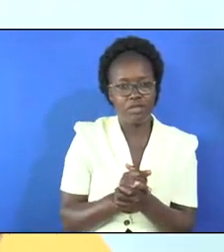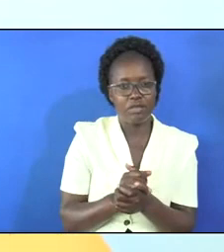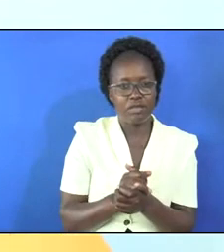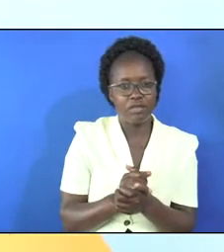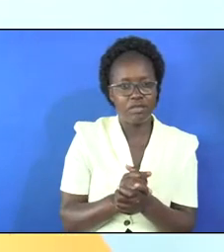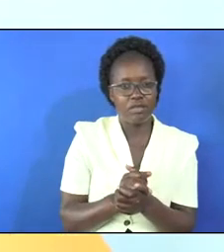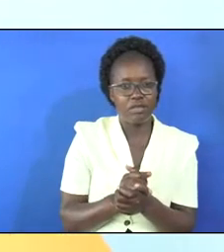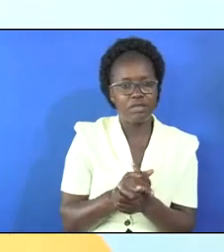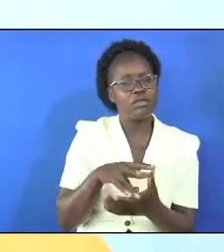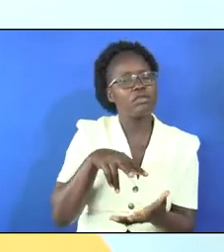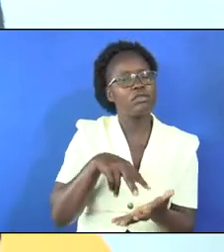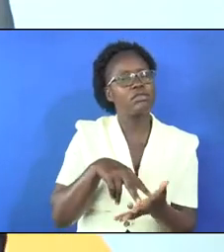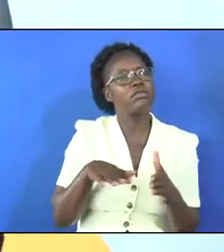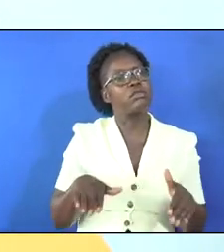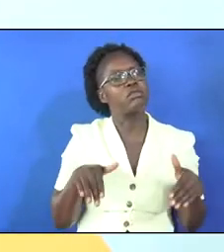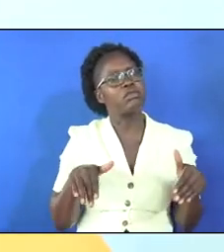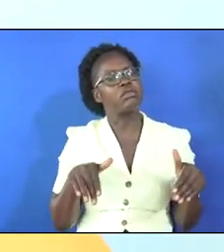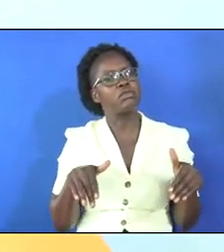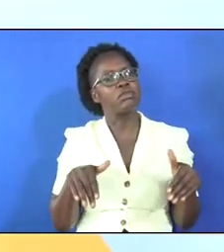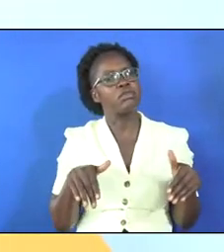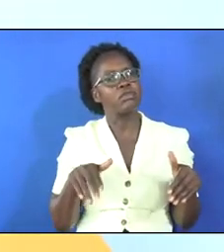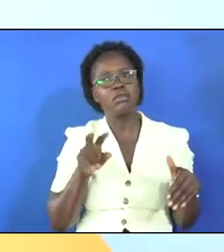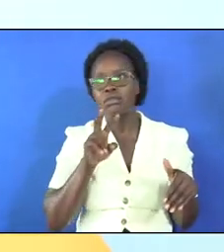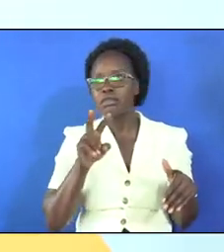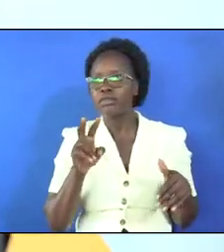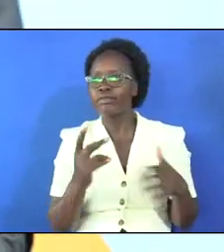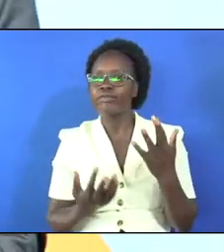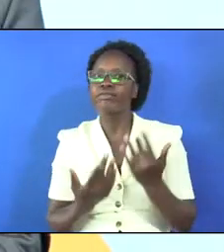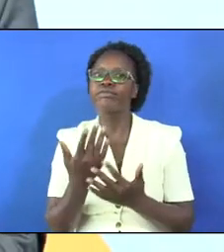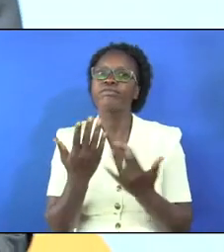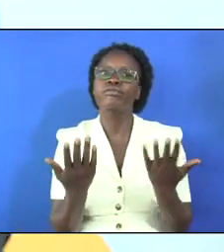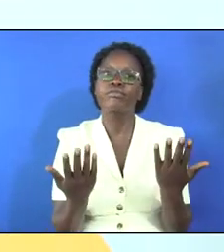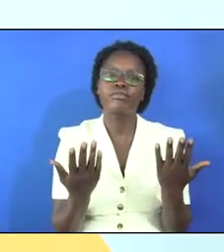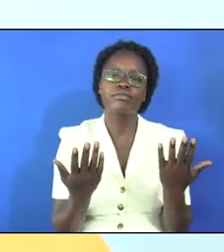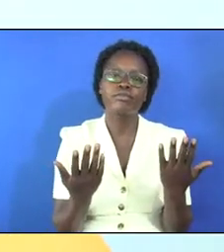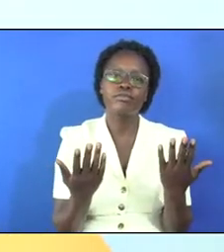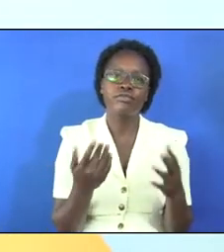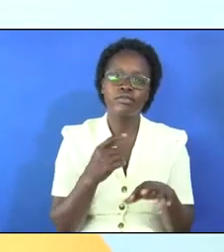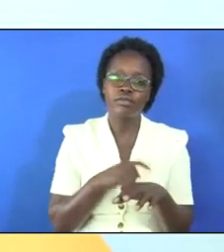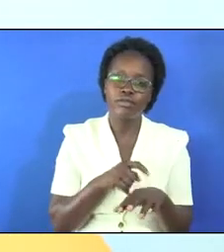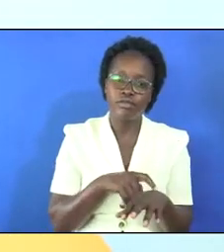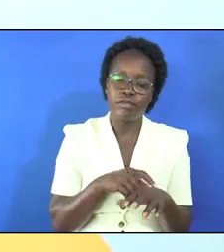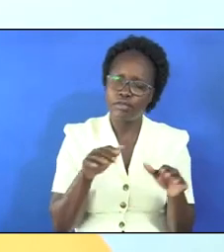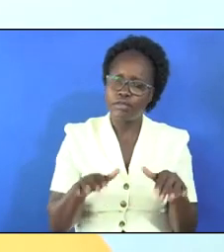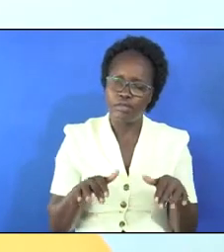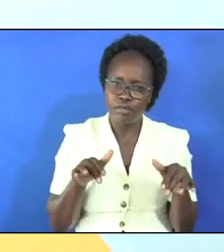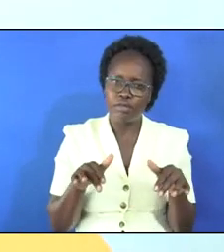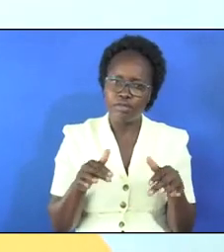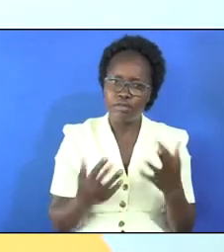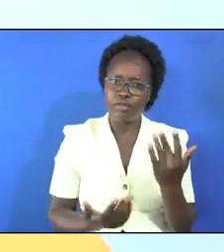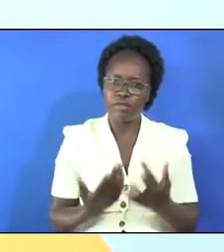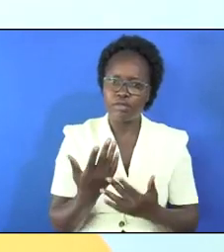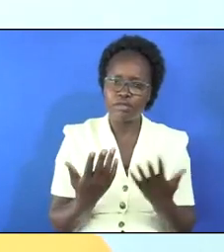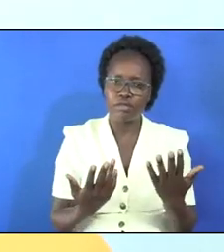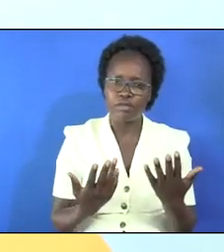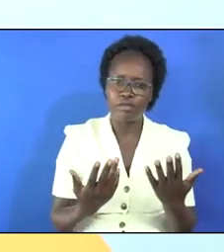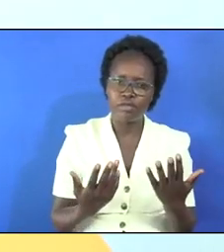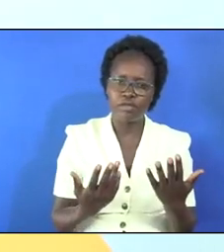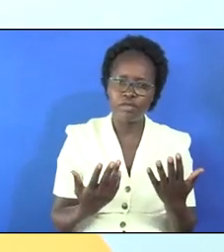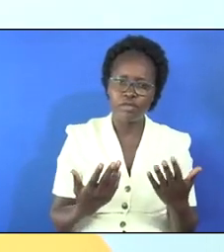so they stood waiting just to see the smoke and while they were waiting for the smoke